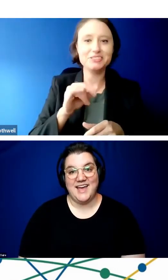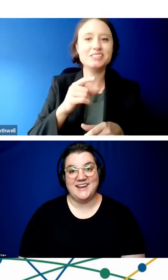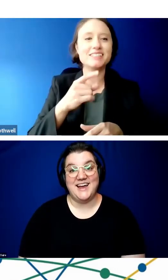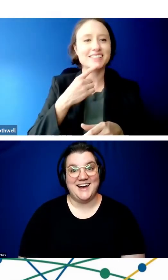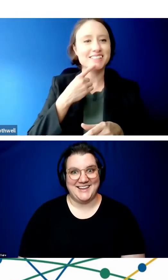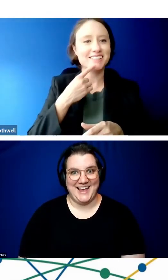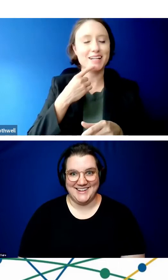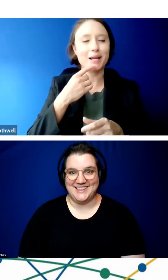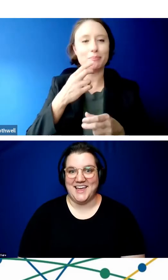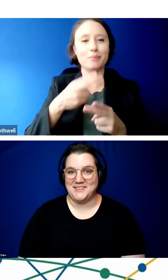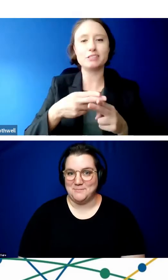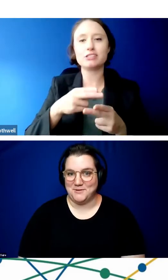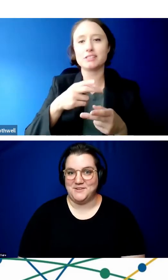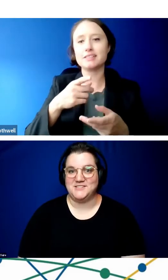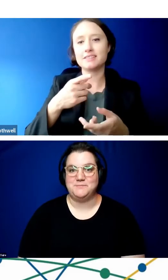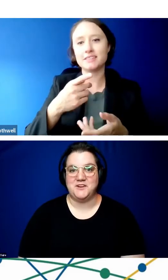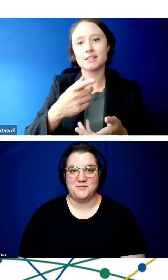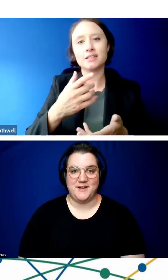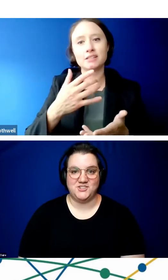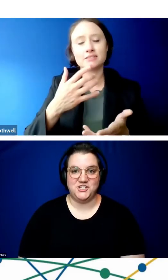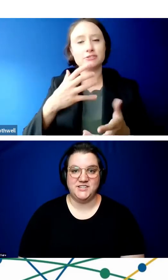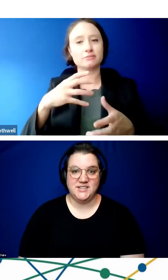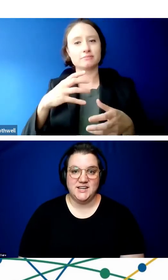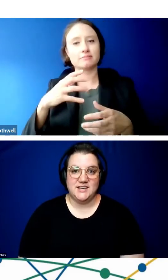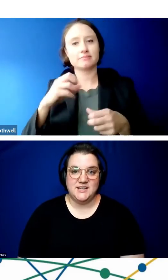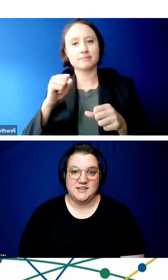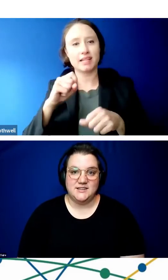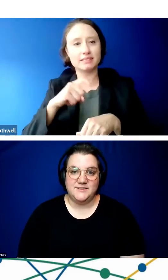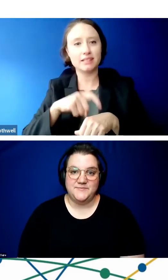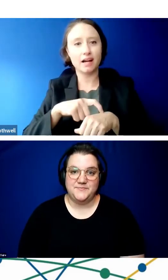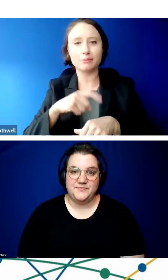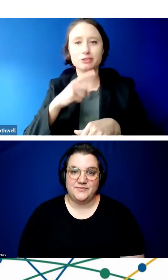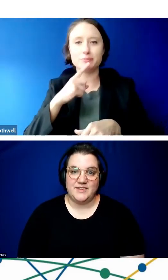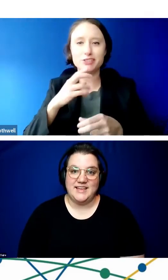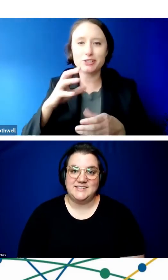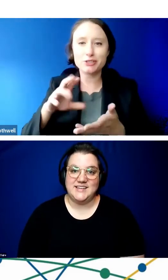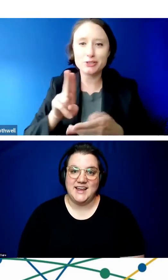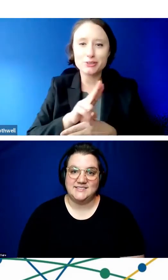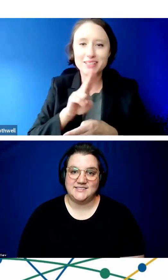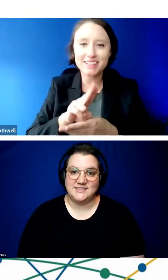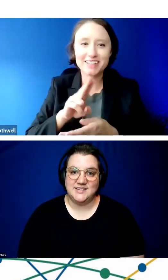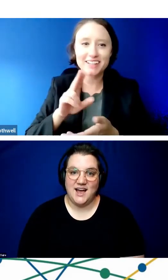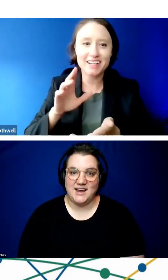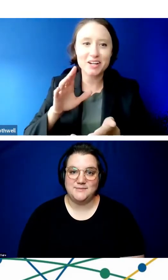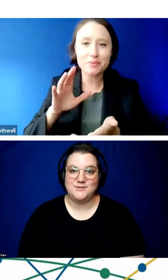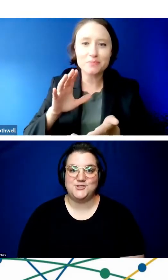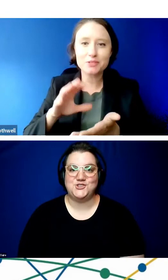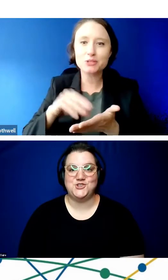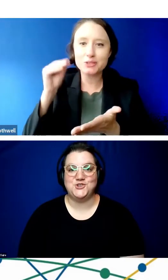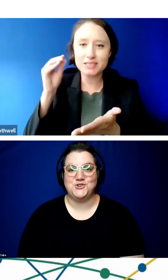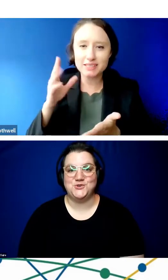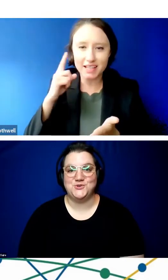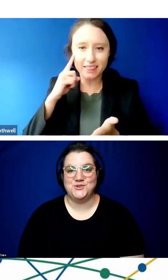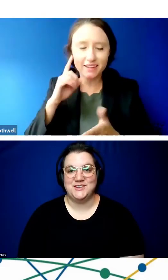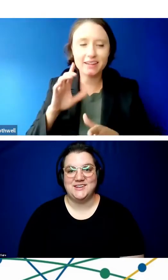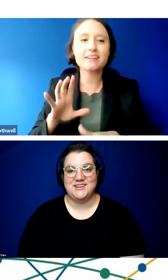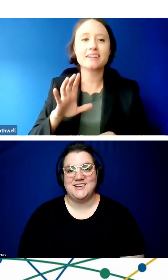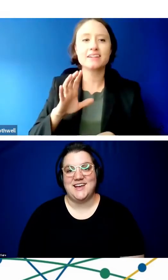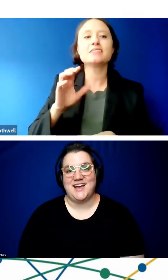And then, again, like the previous speaker mentioned, it takes time to